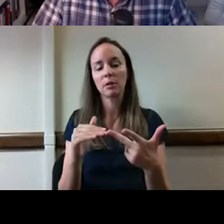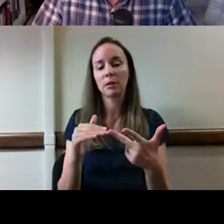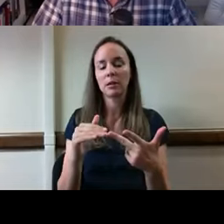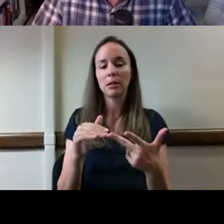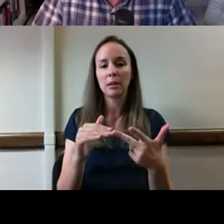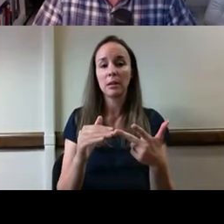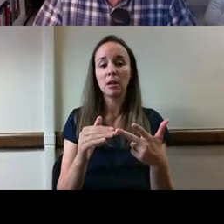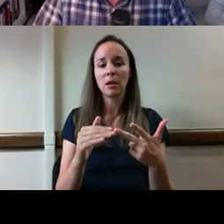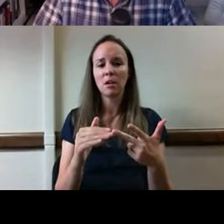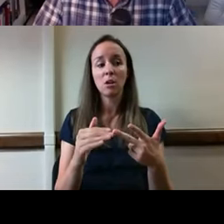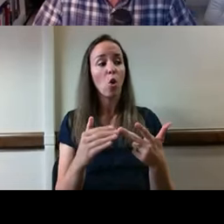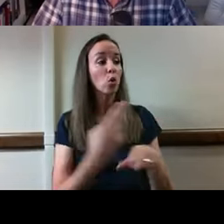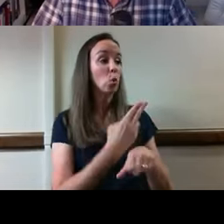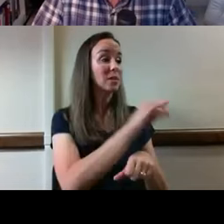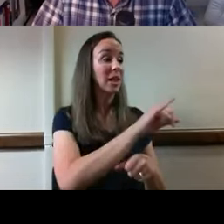the standard of care.